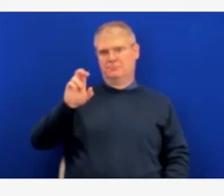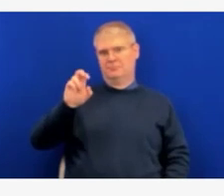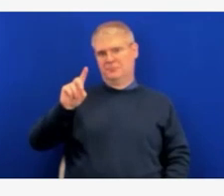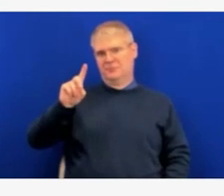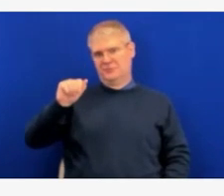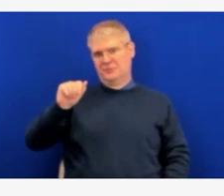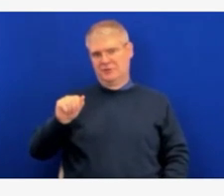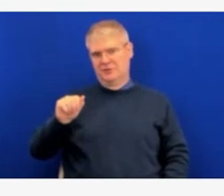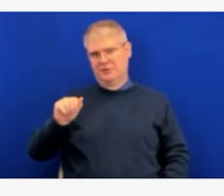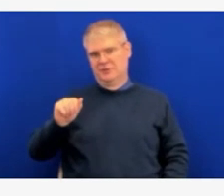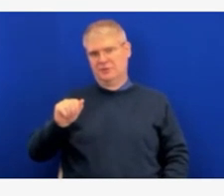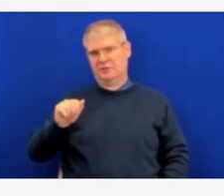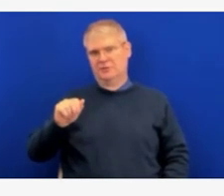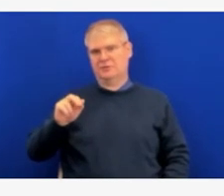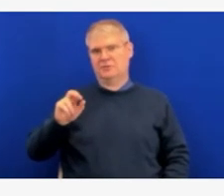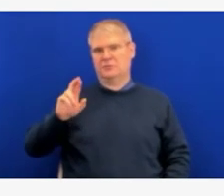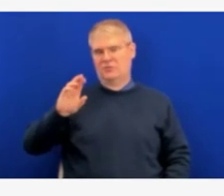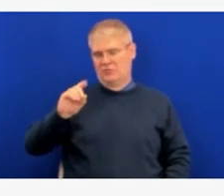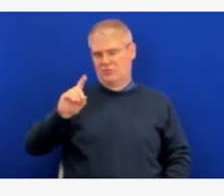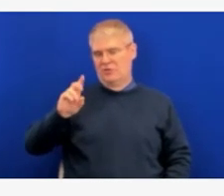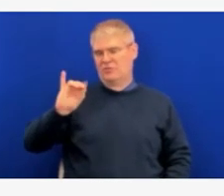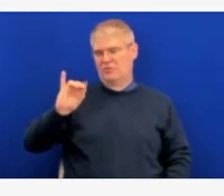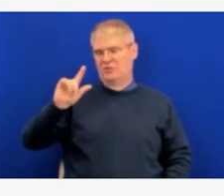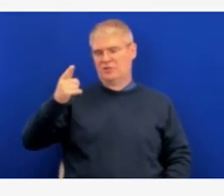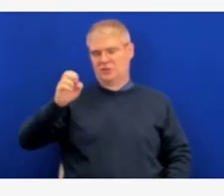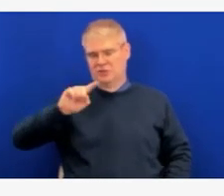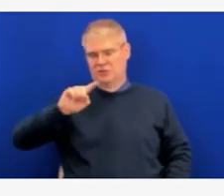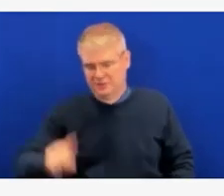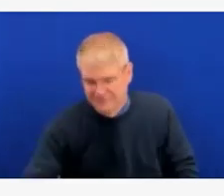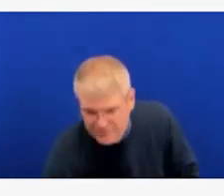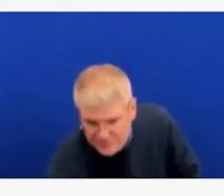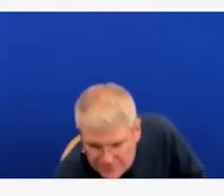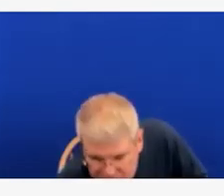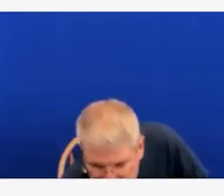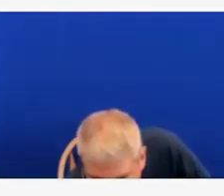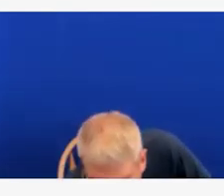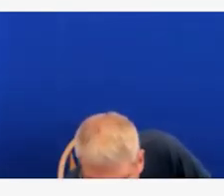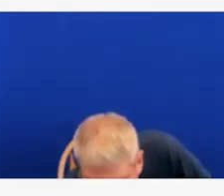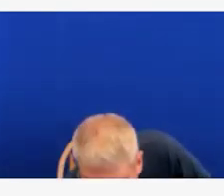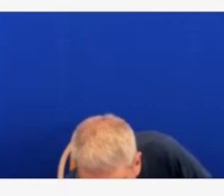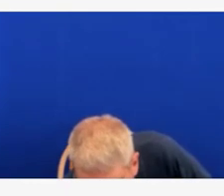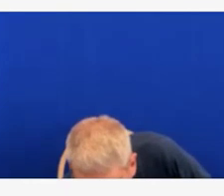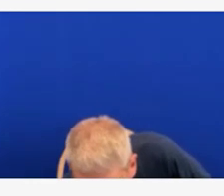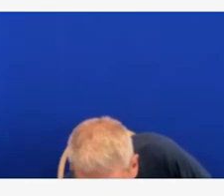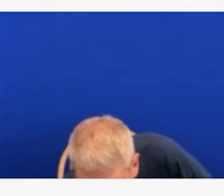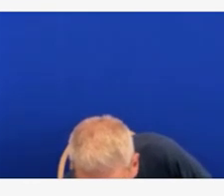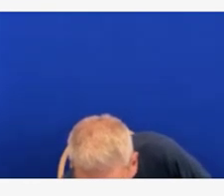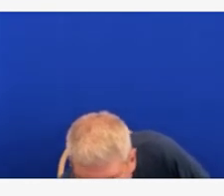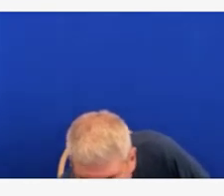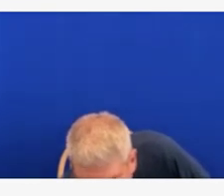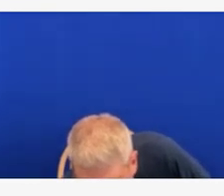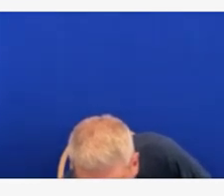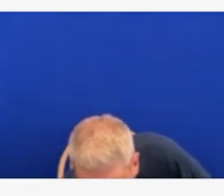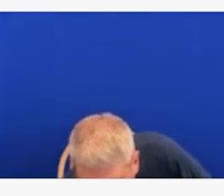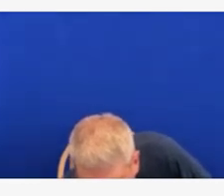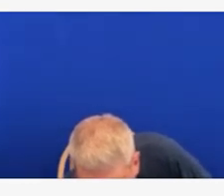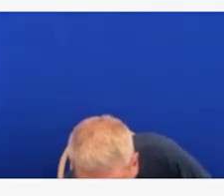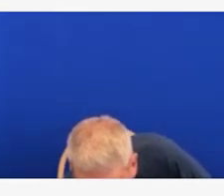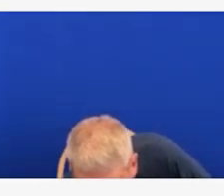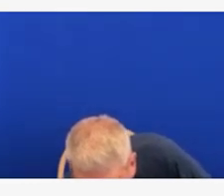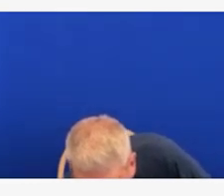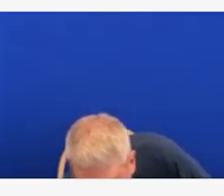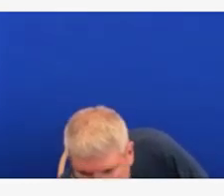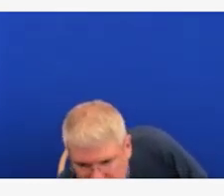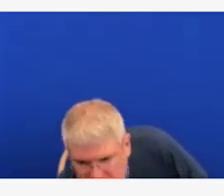Hi, everyone. My name is Brenda Rodriguez. I'm with KTVB Channel 7. And I think this question might be